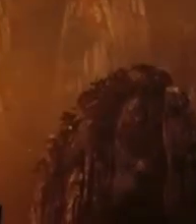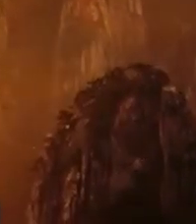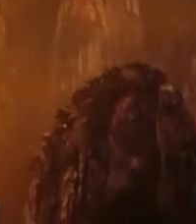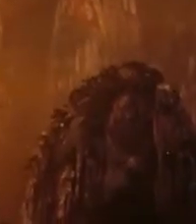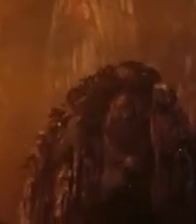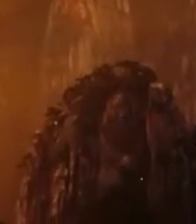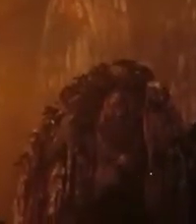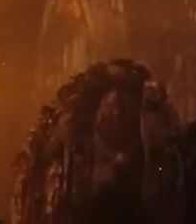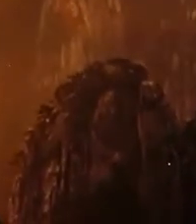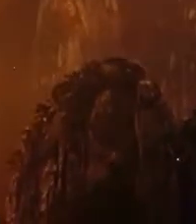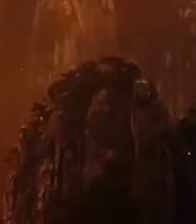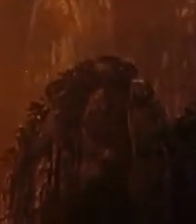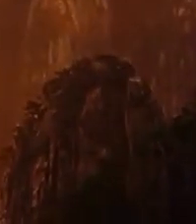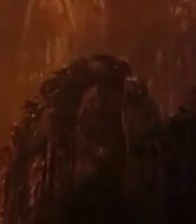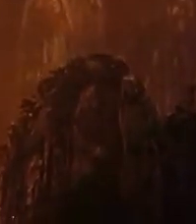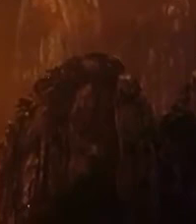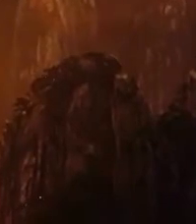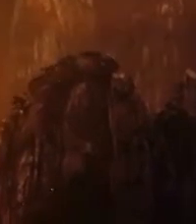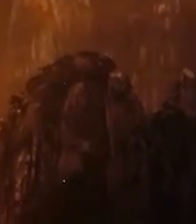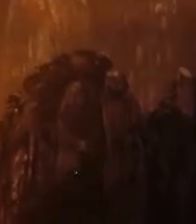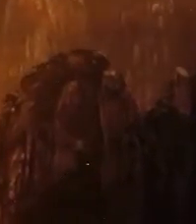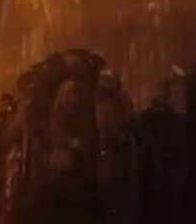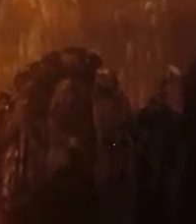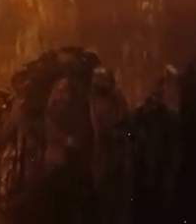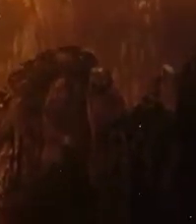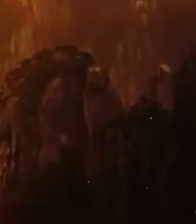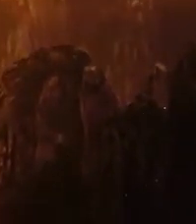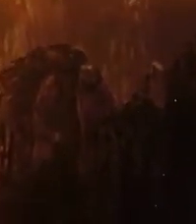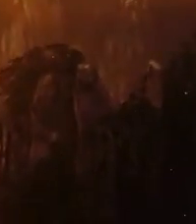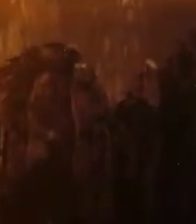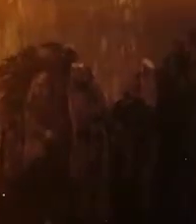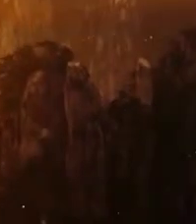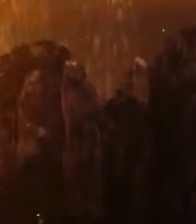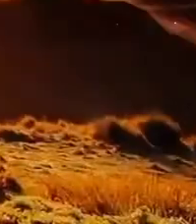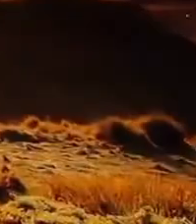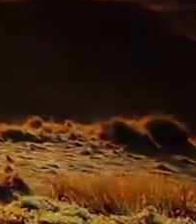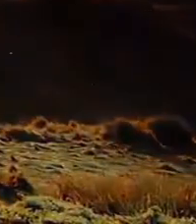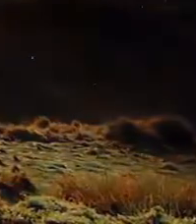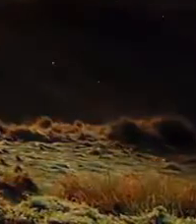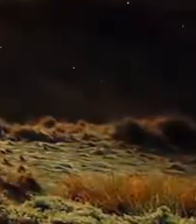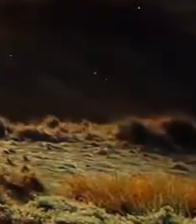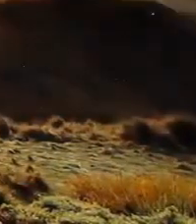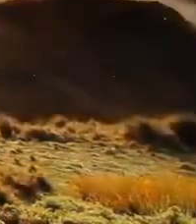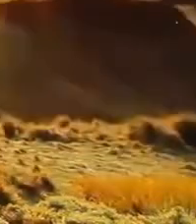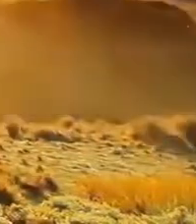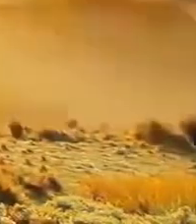Jesus will come soon